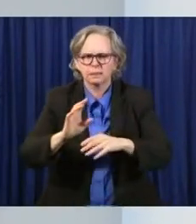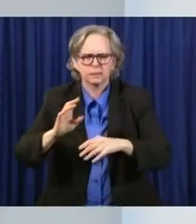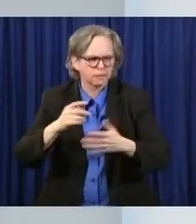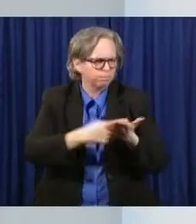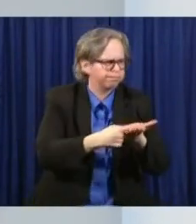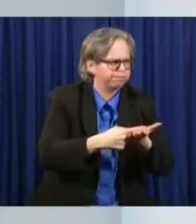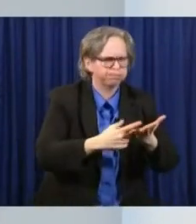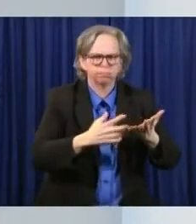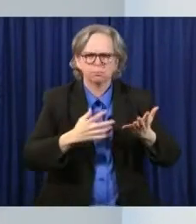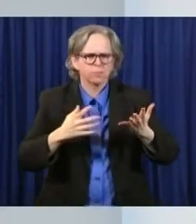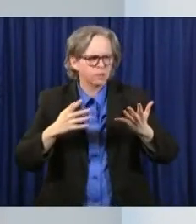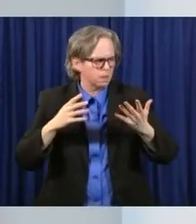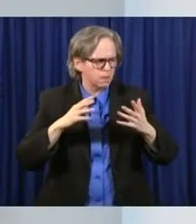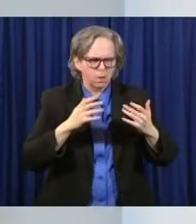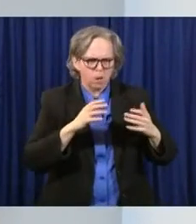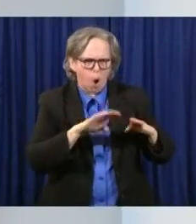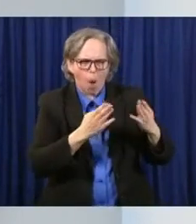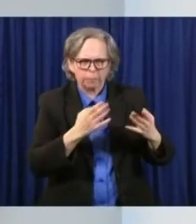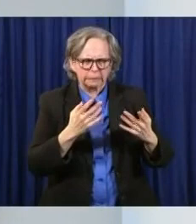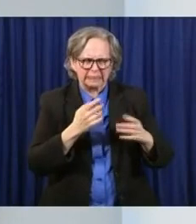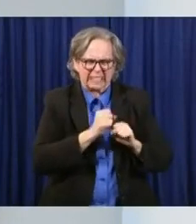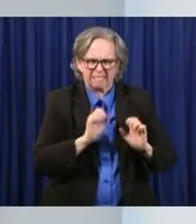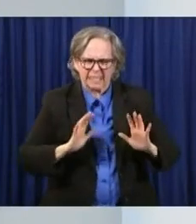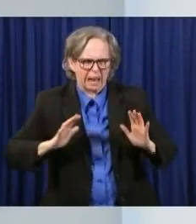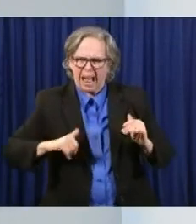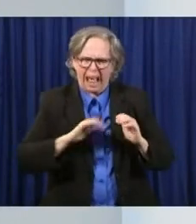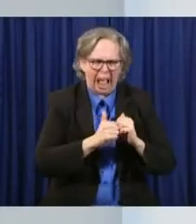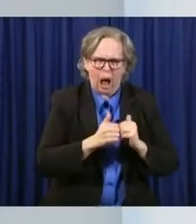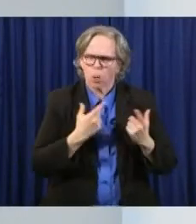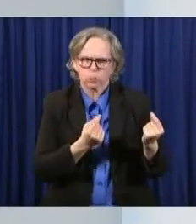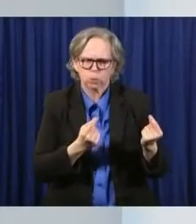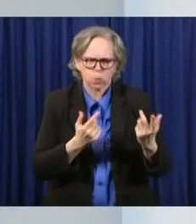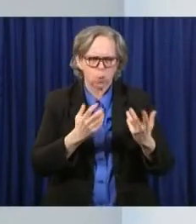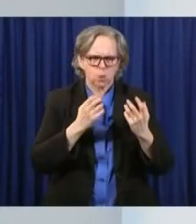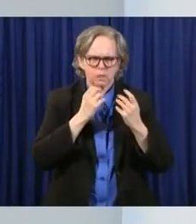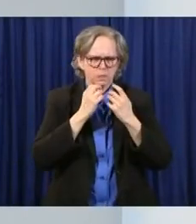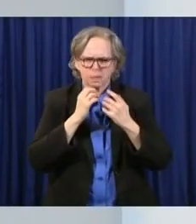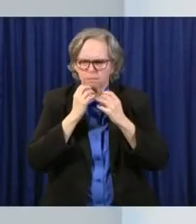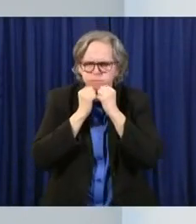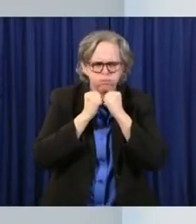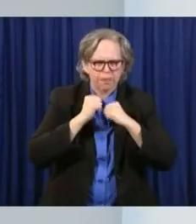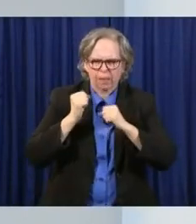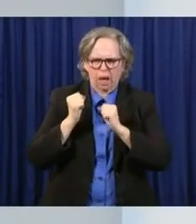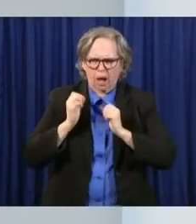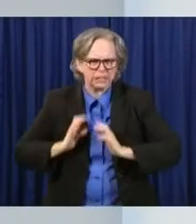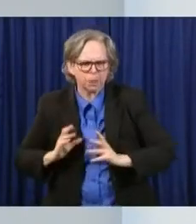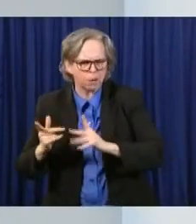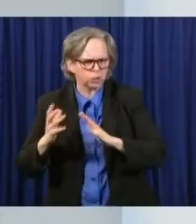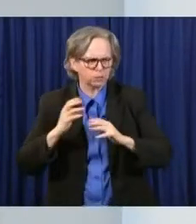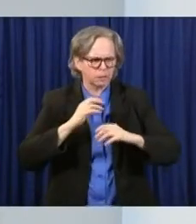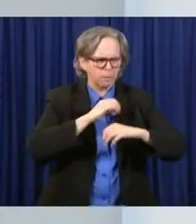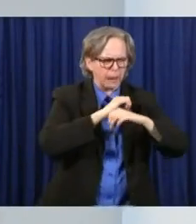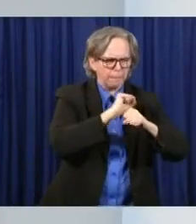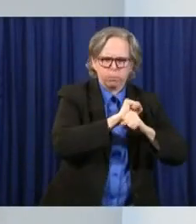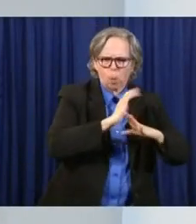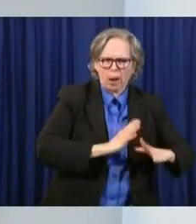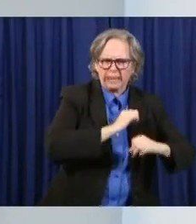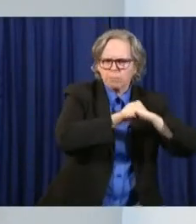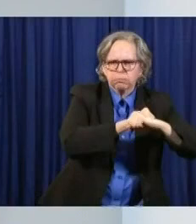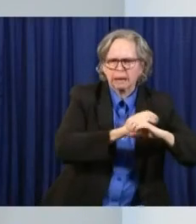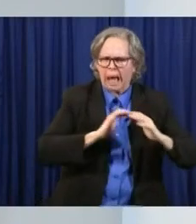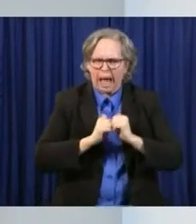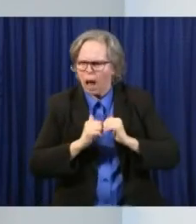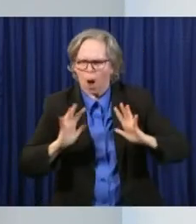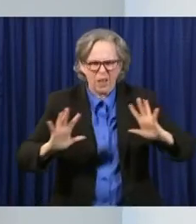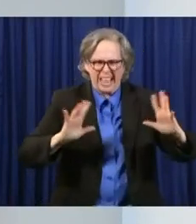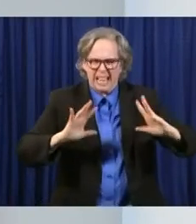safely return to work, protecting employees and customers, beginning to get the Ohio economy moving so that we can